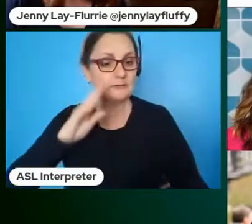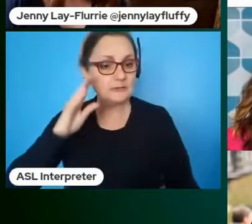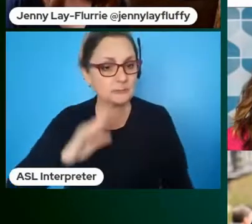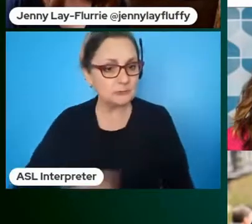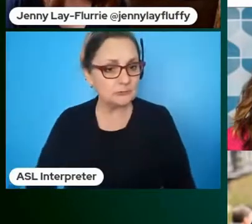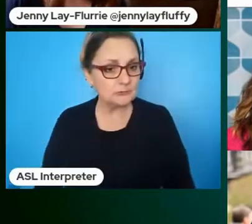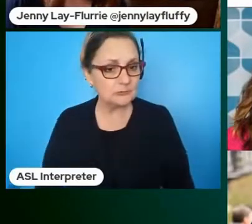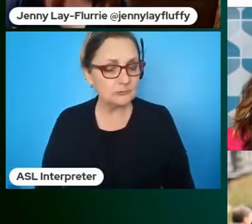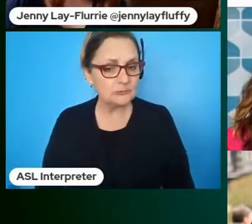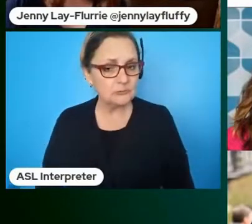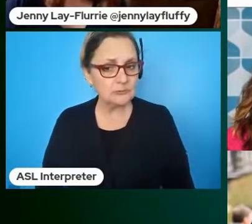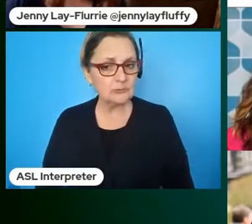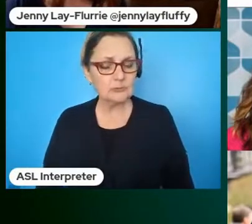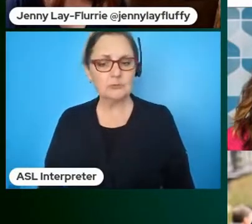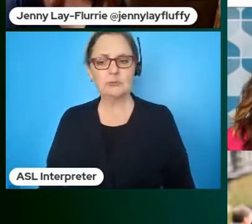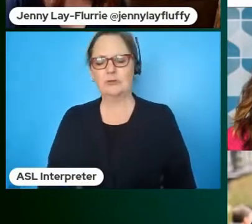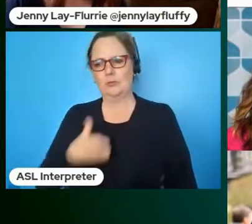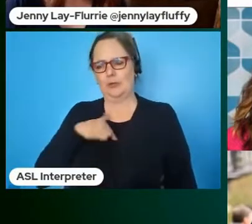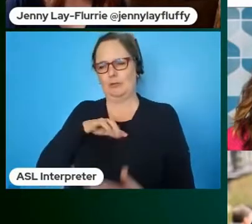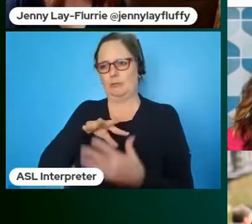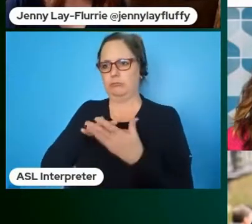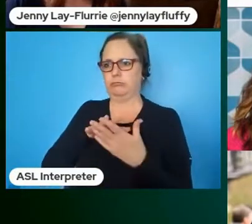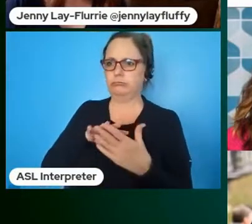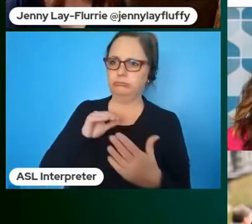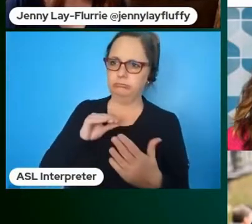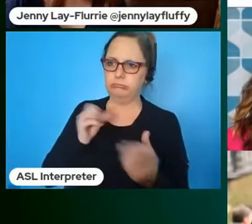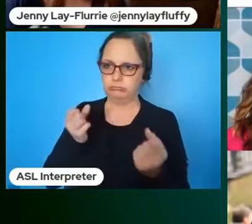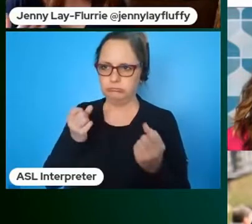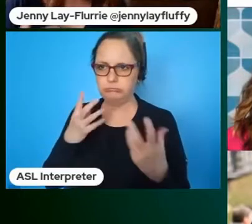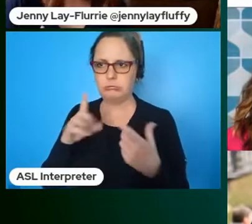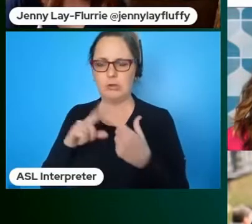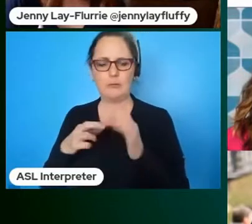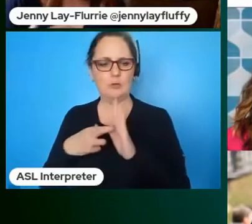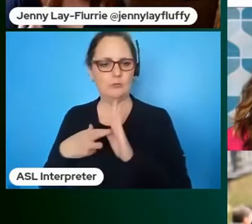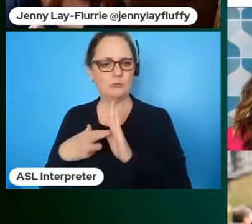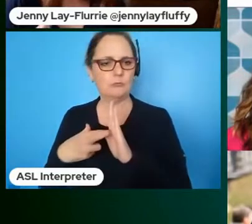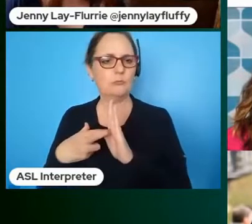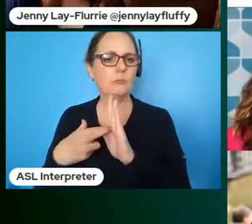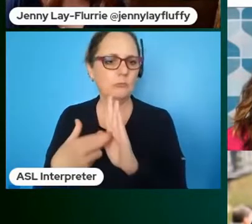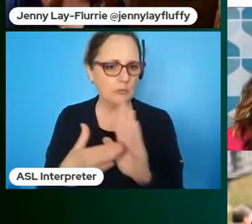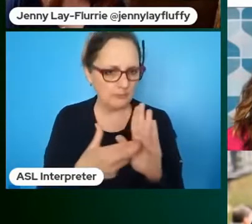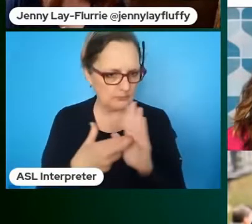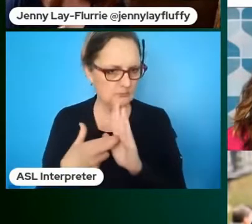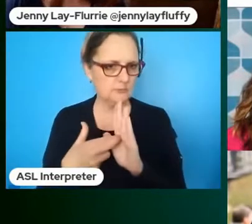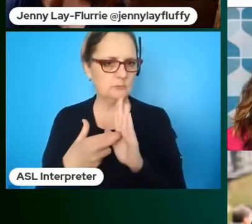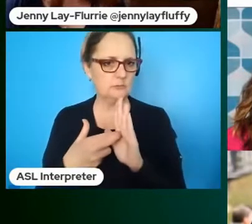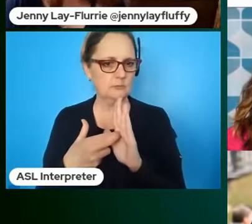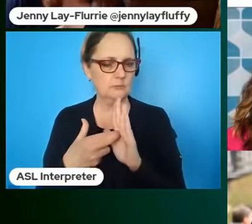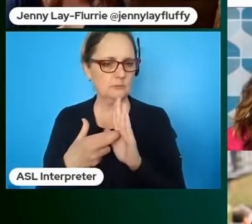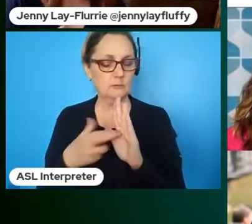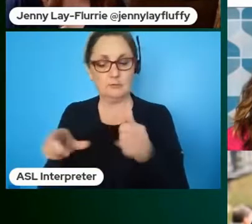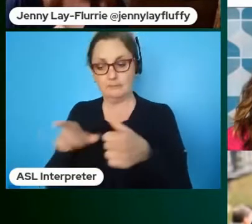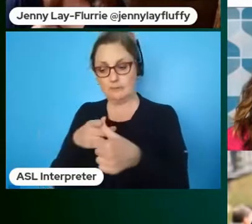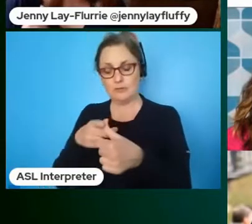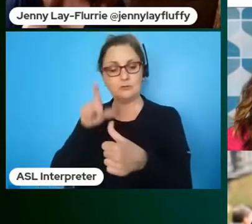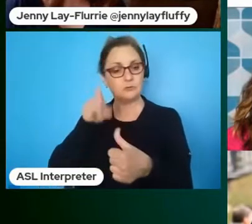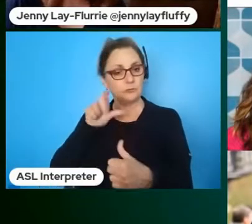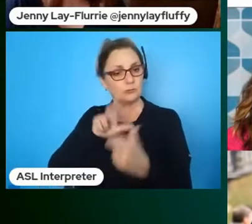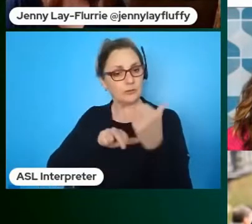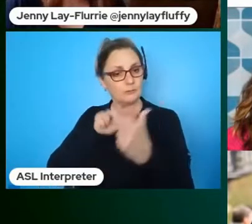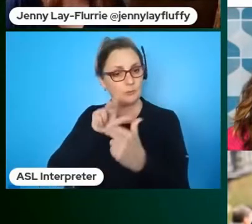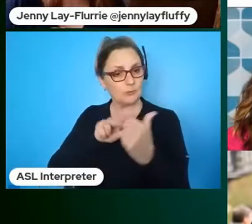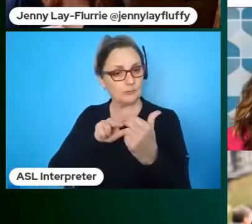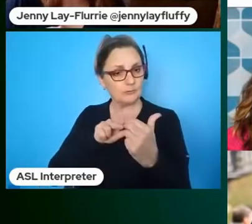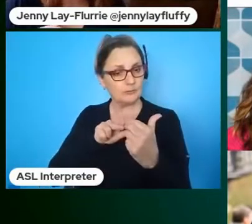we have learned quite a lot about representation a couple of the key learnings is one you've got to build and this is